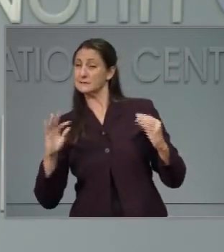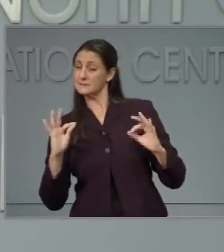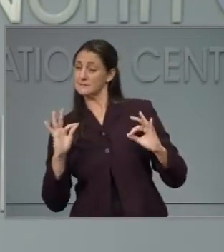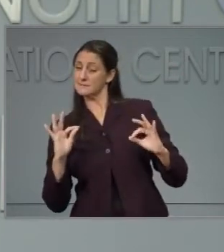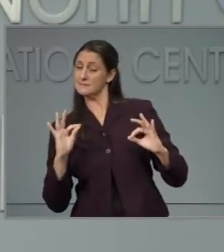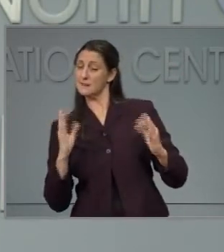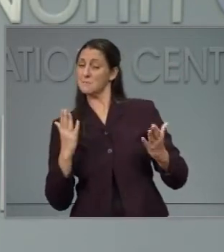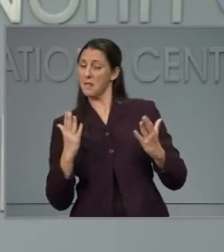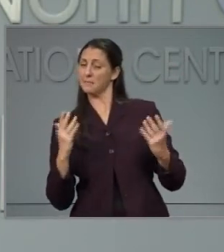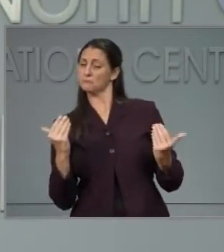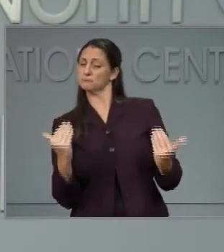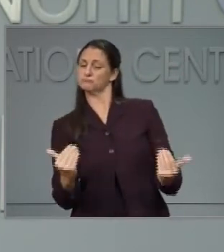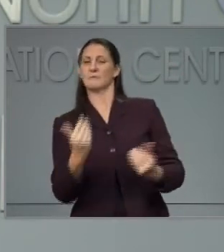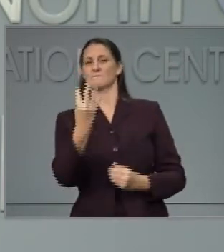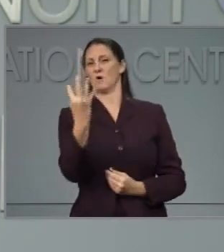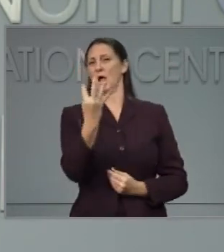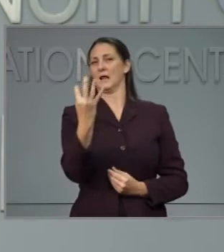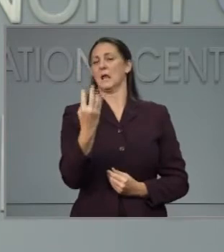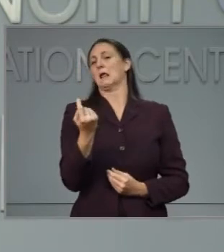Next question, please.